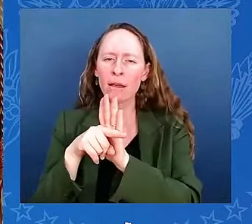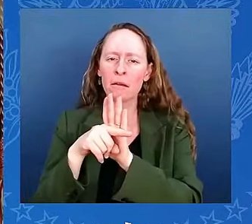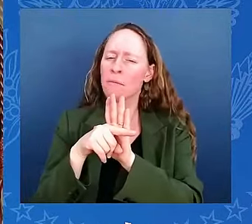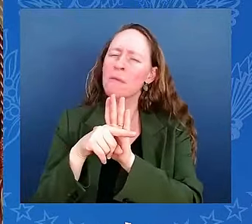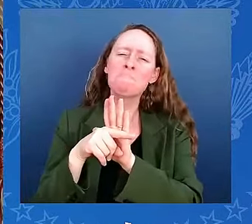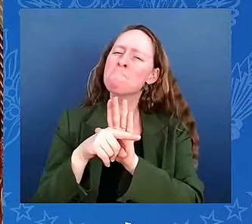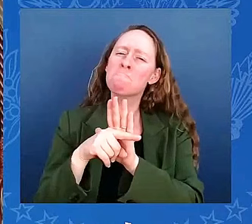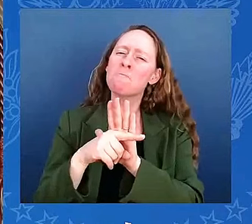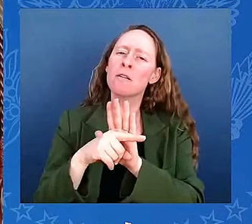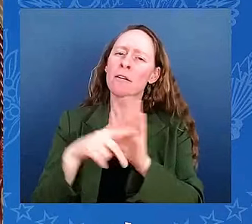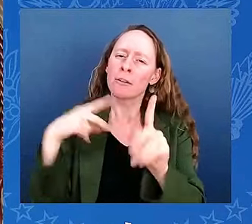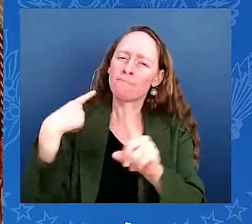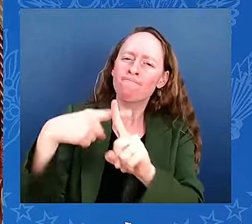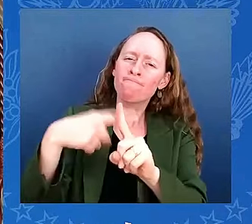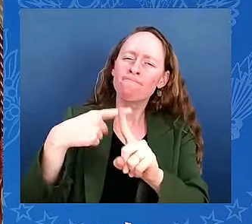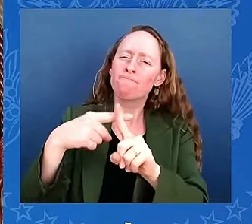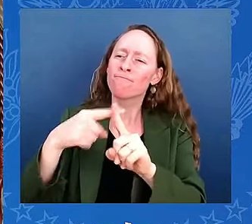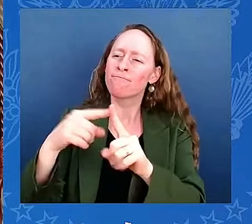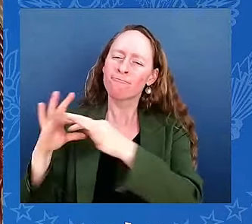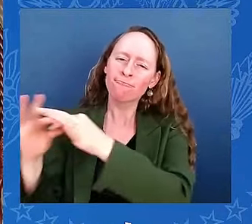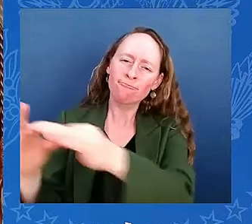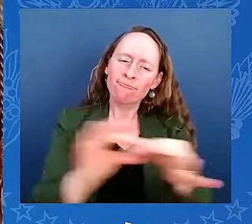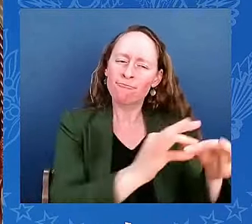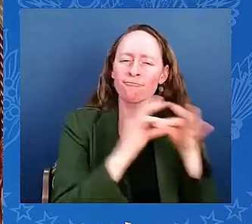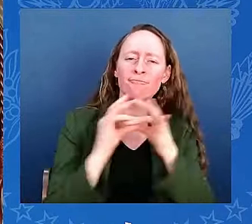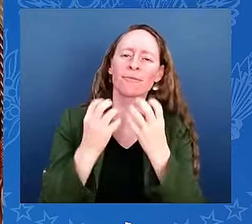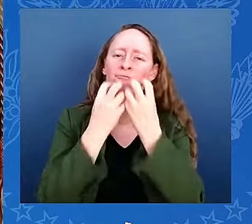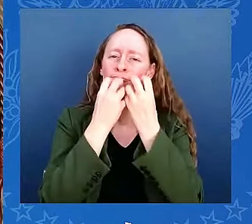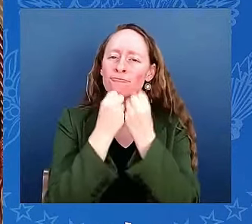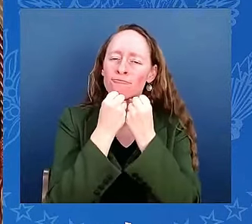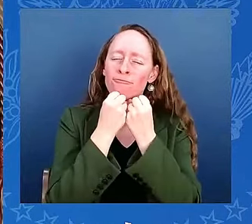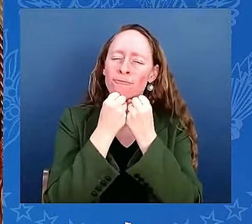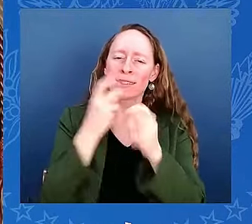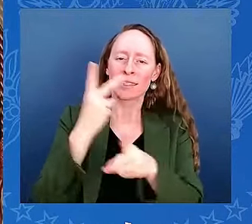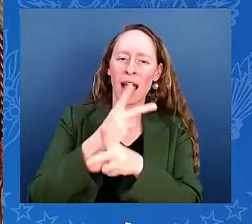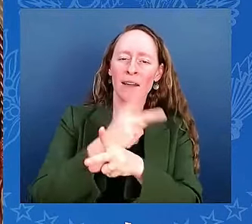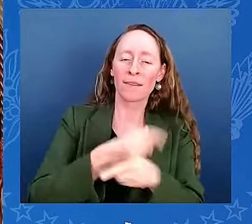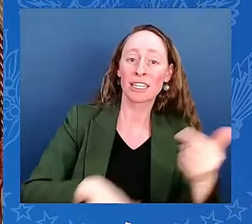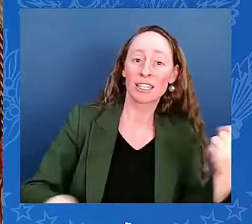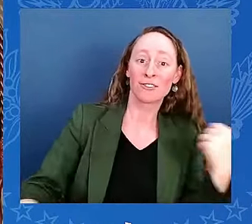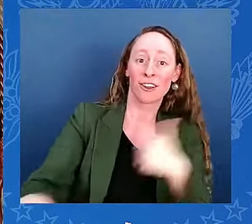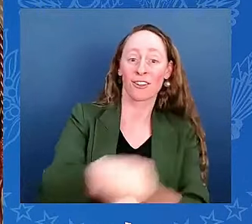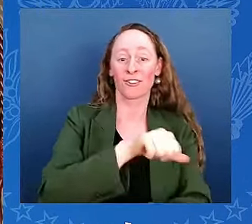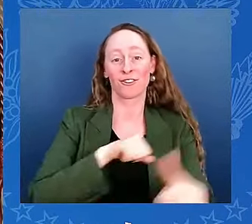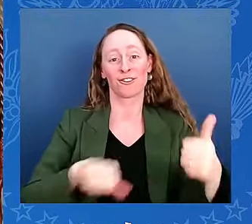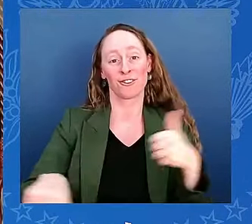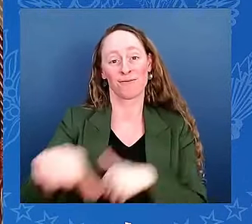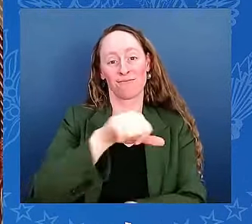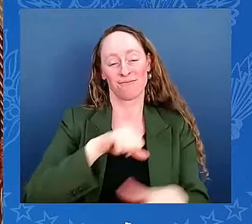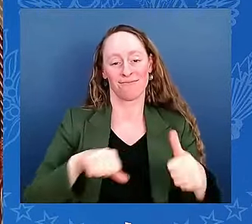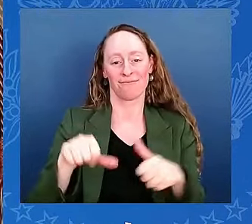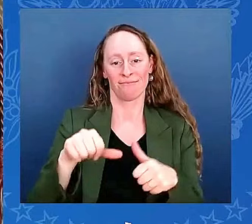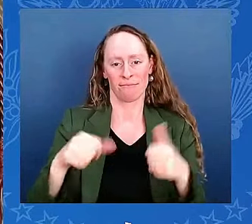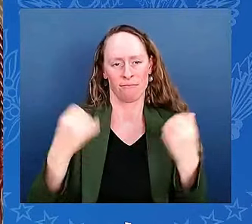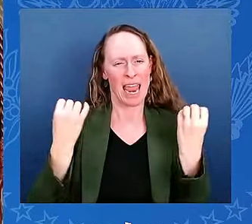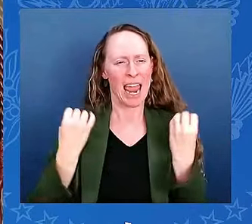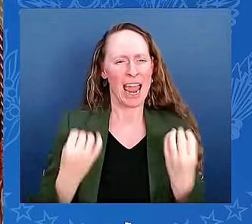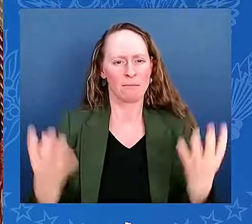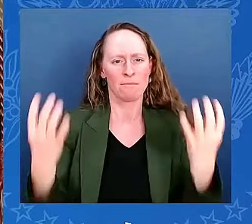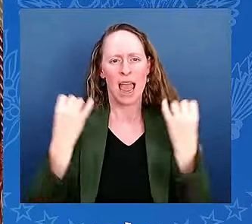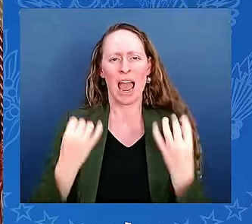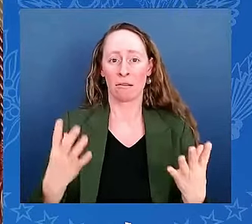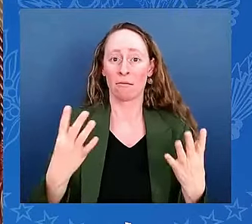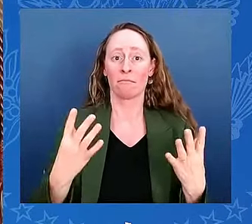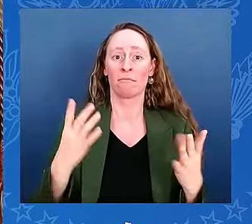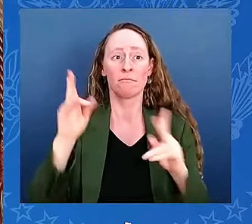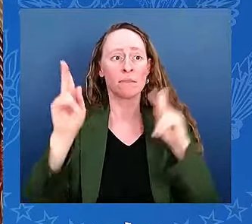That is the nation whose light draws and inspires millions. As we celebrate Diwali, the triumph